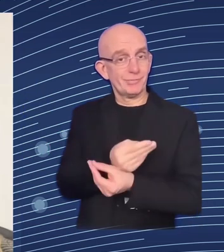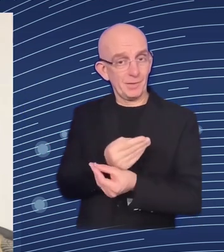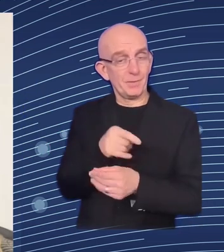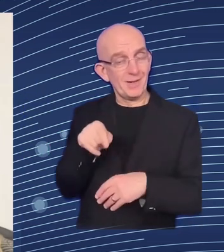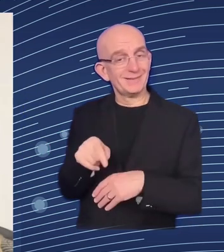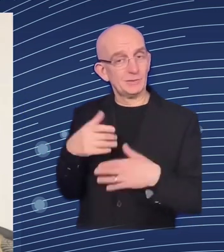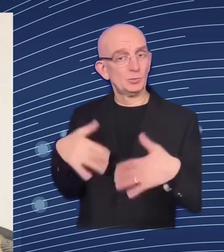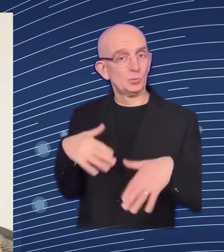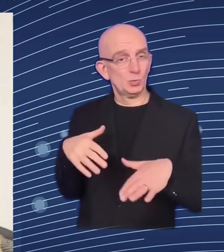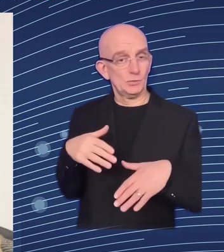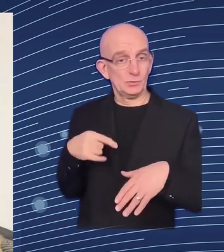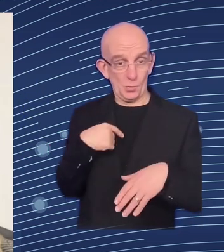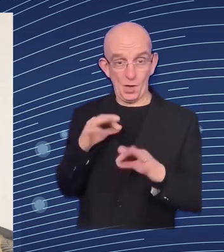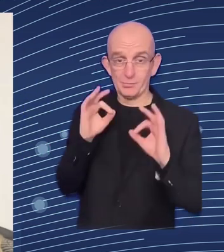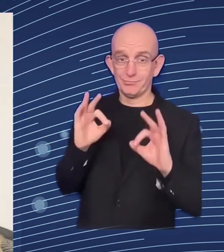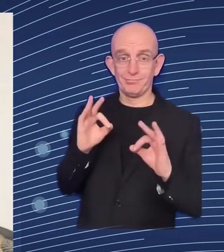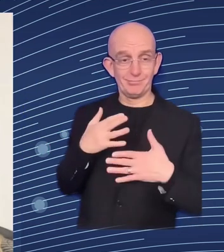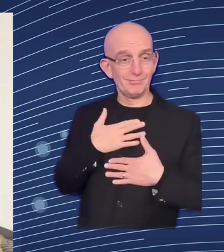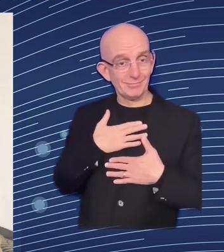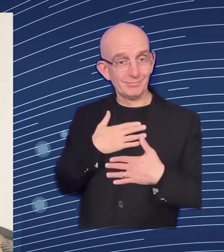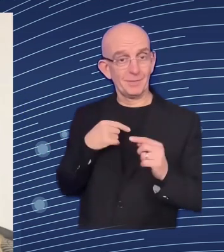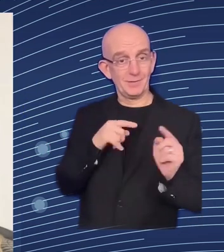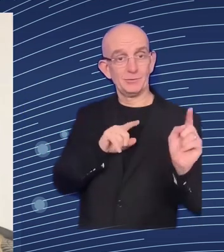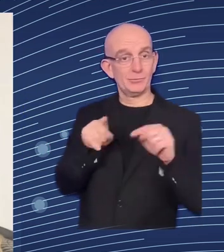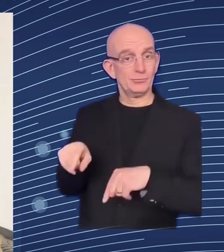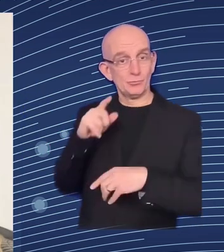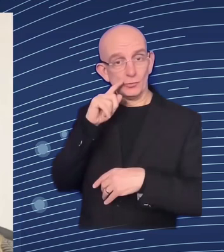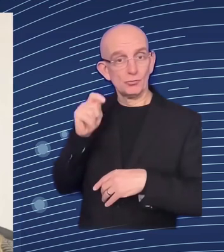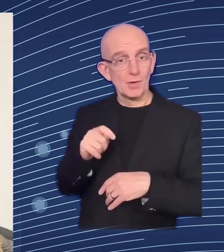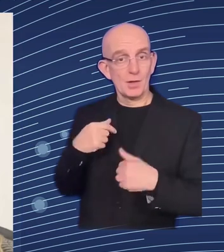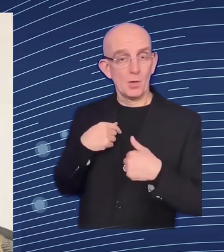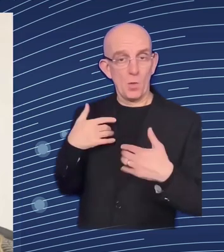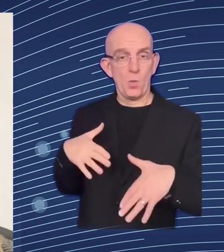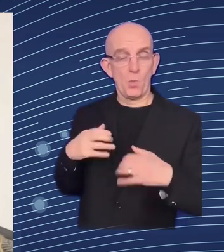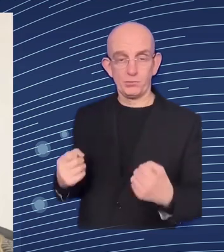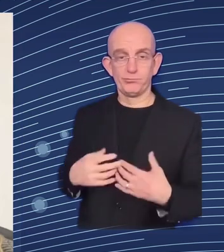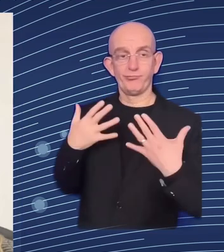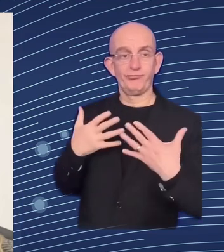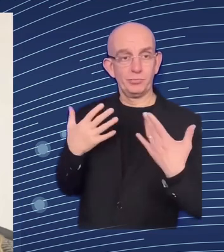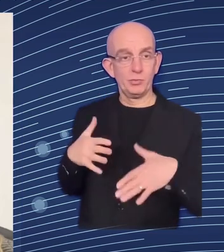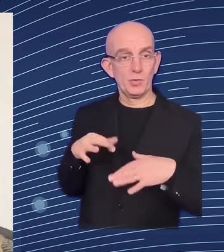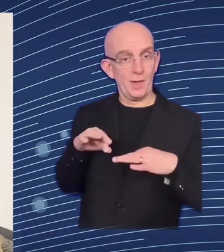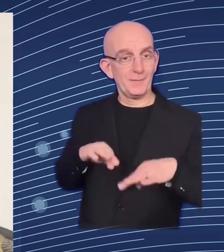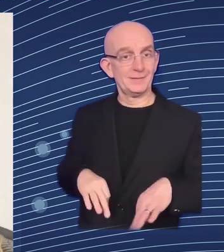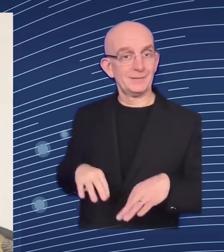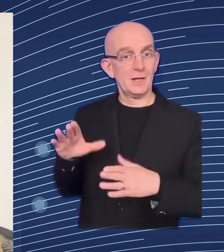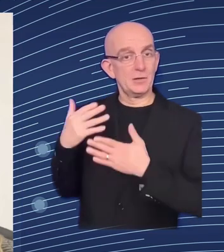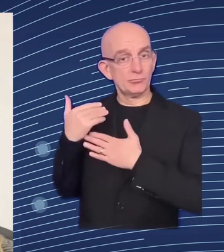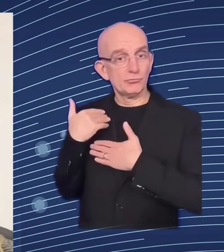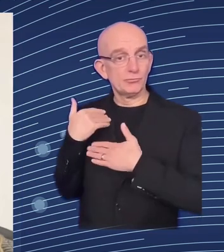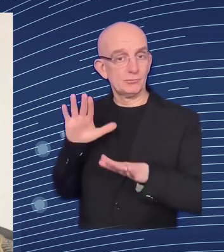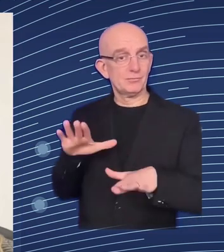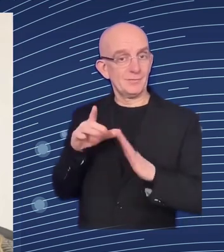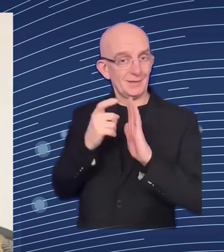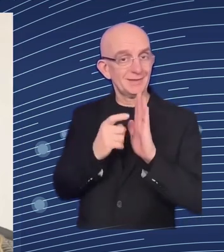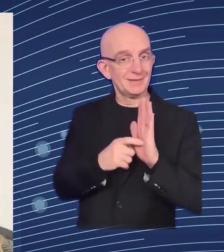of uh digital in the ukrainian government this is really a very strong aspect also and and policy